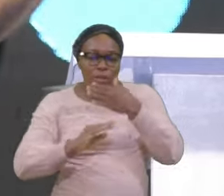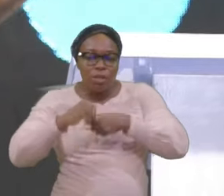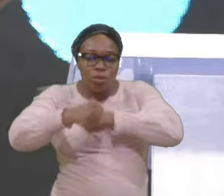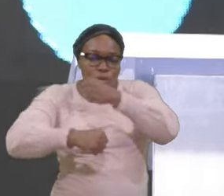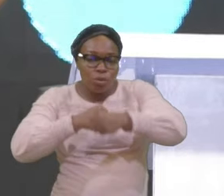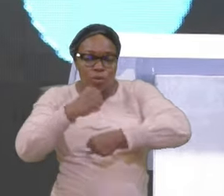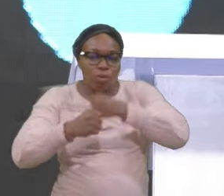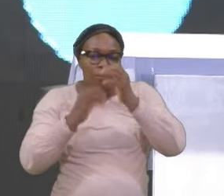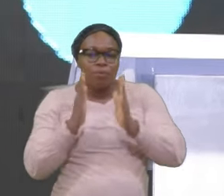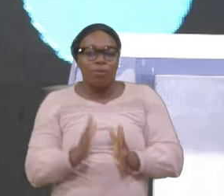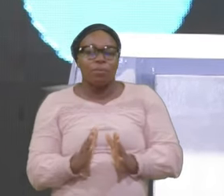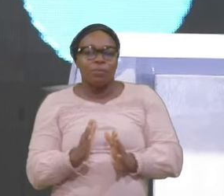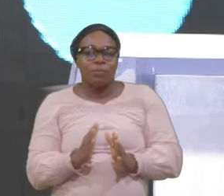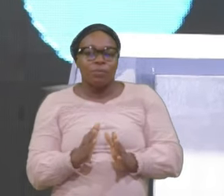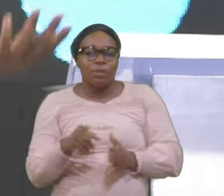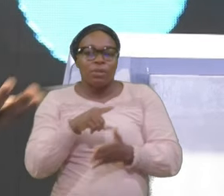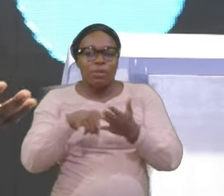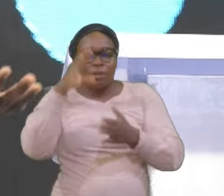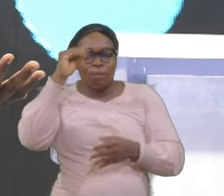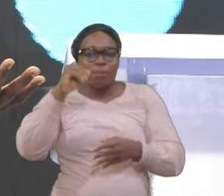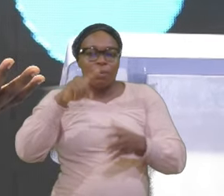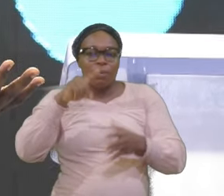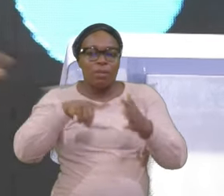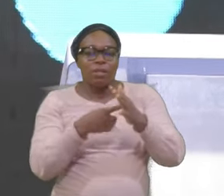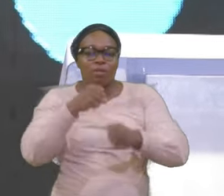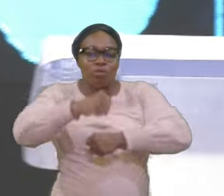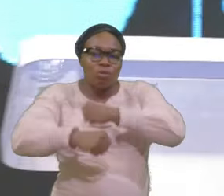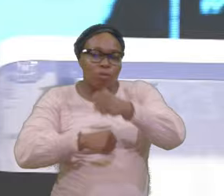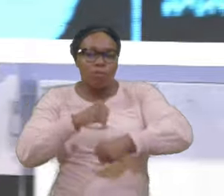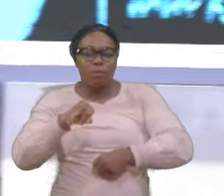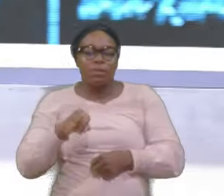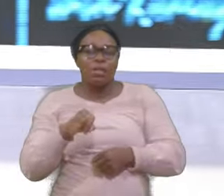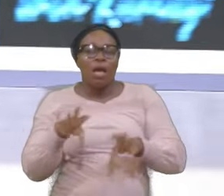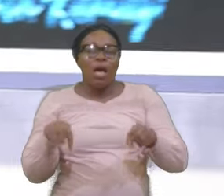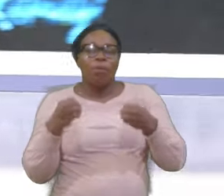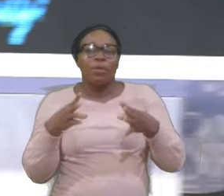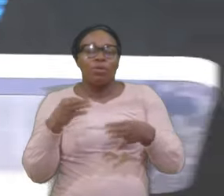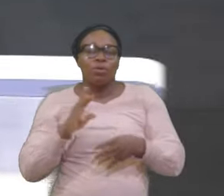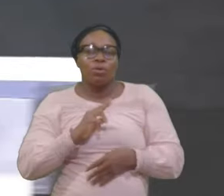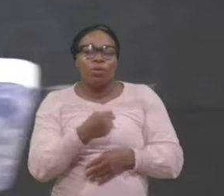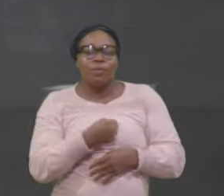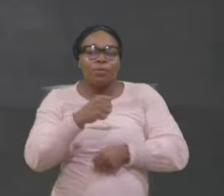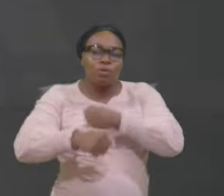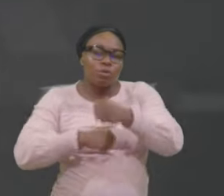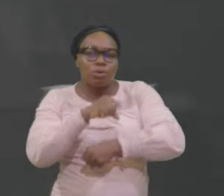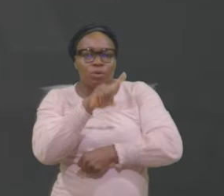man Started suffering And how many of us Are suffering And you know Sometimes